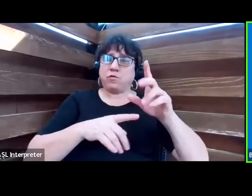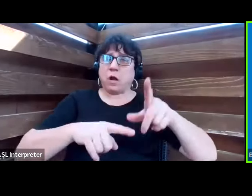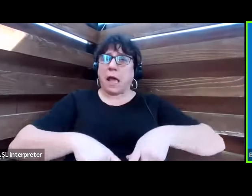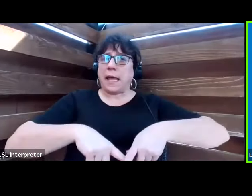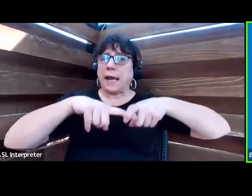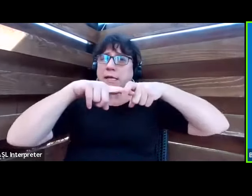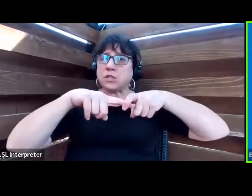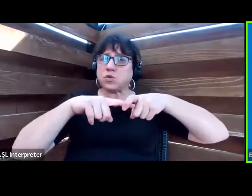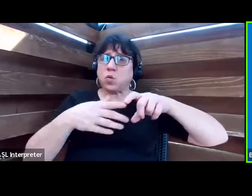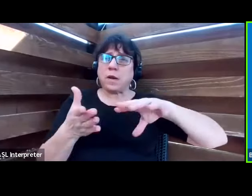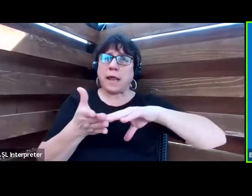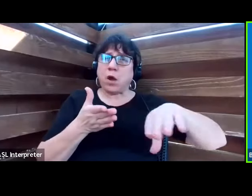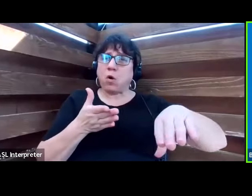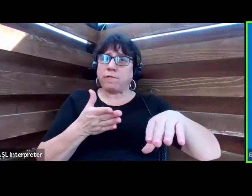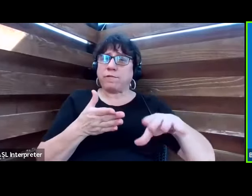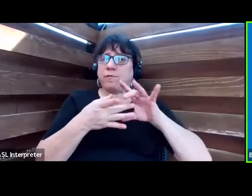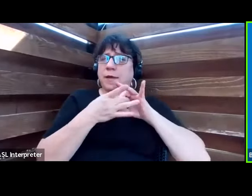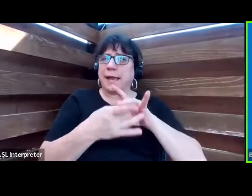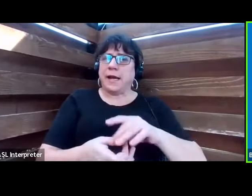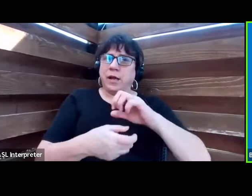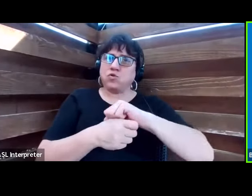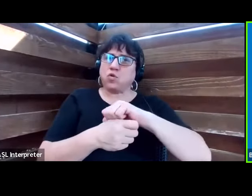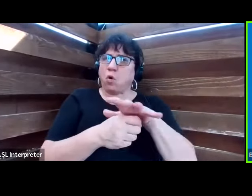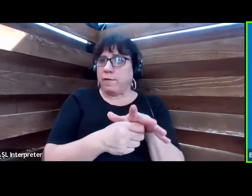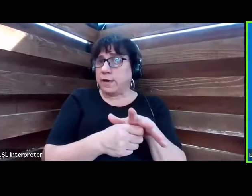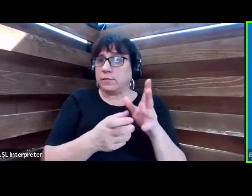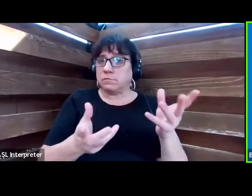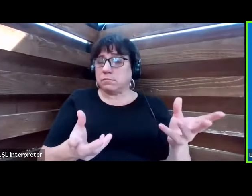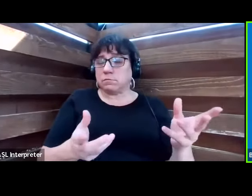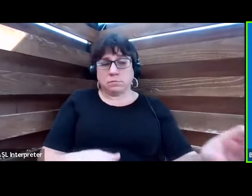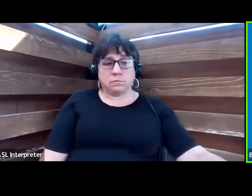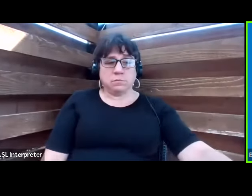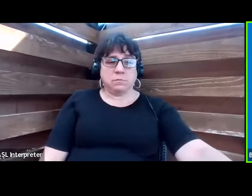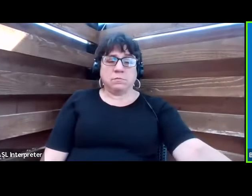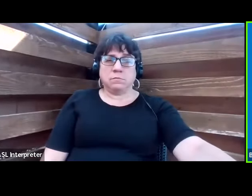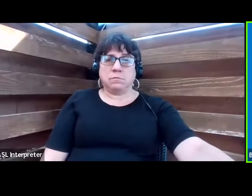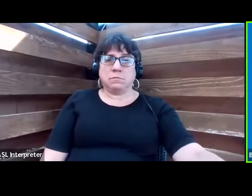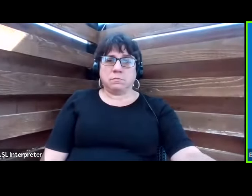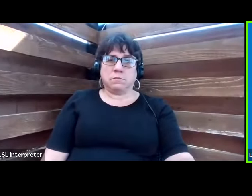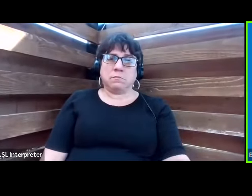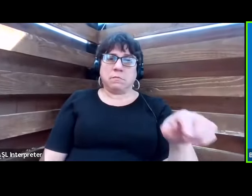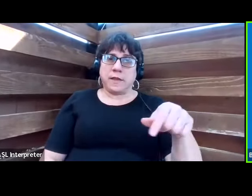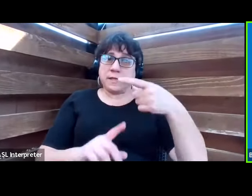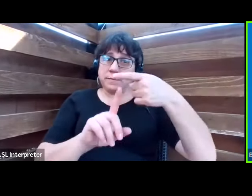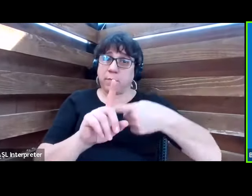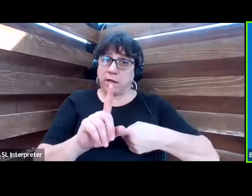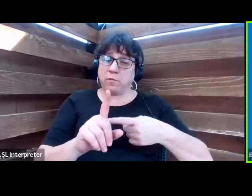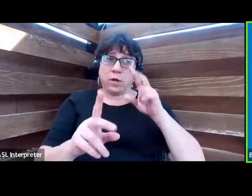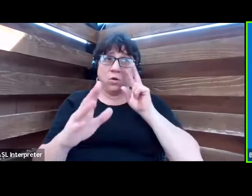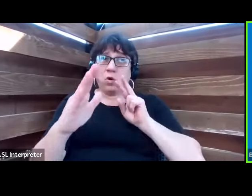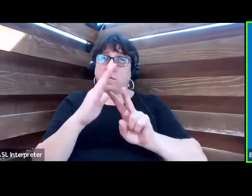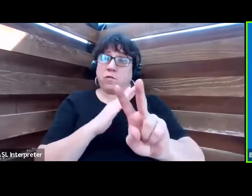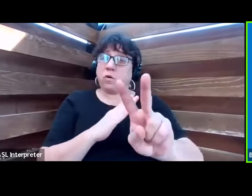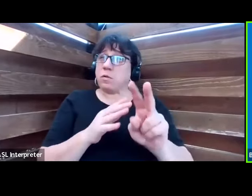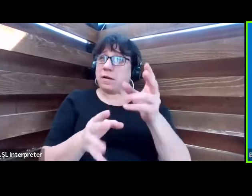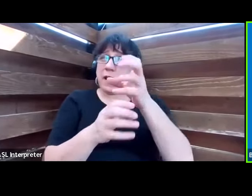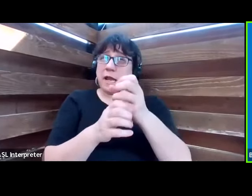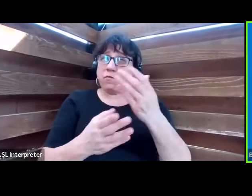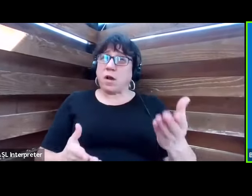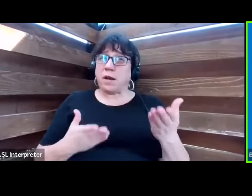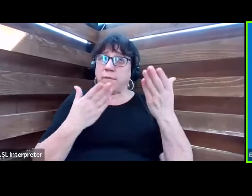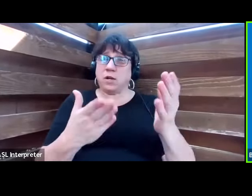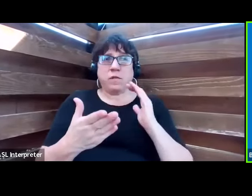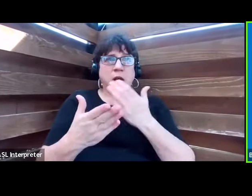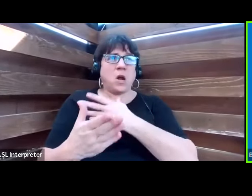or layoff related to COVID-19. This month, we look forward to receiving recommendations from our